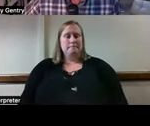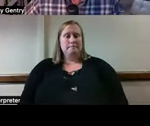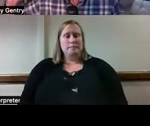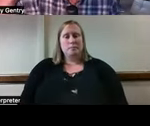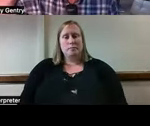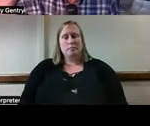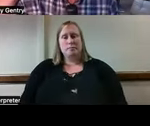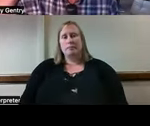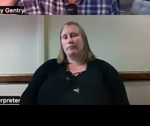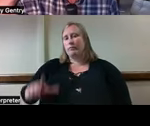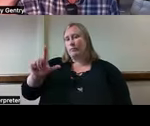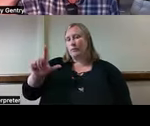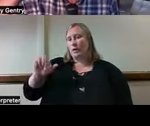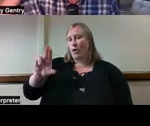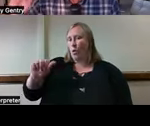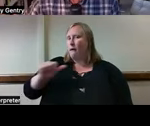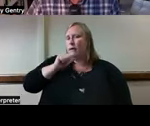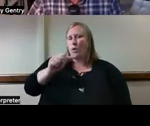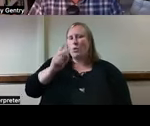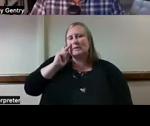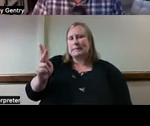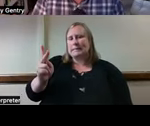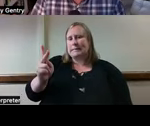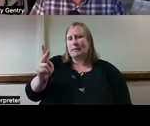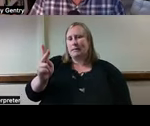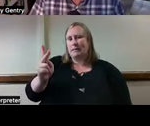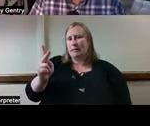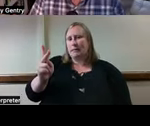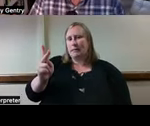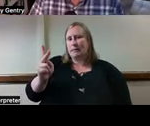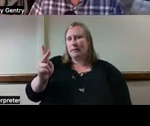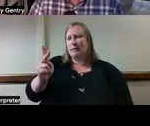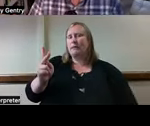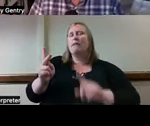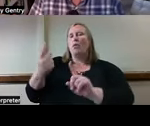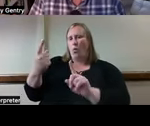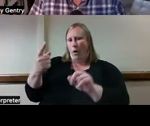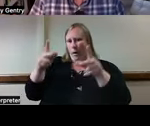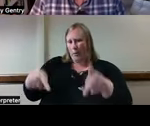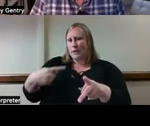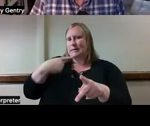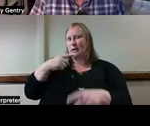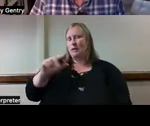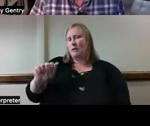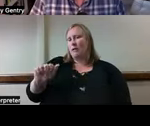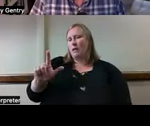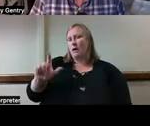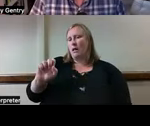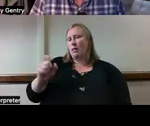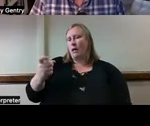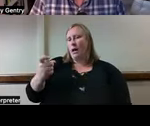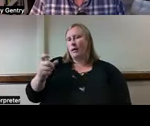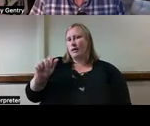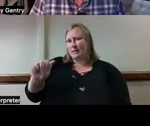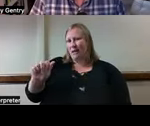Tony, this is Laura. I'm not seeing much. Nicole did look up and share that the Alexa together is $19